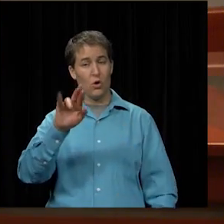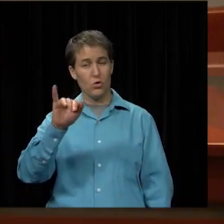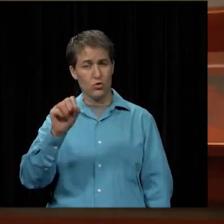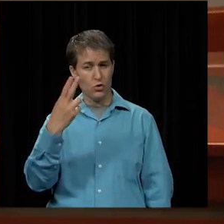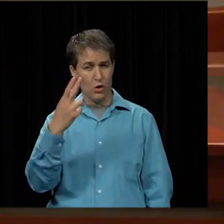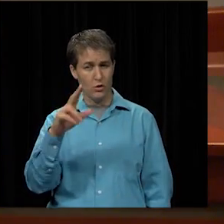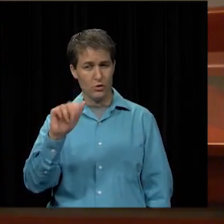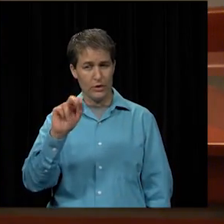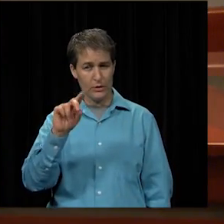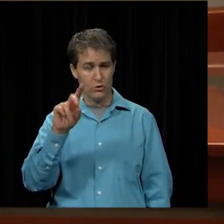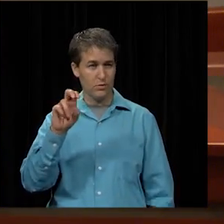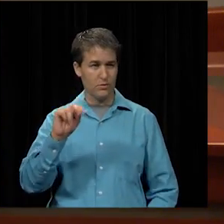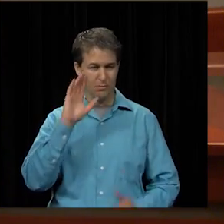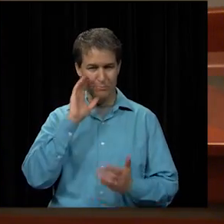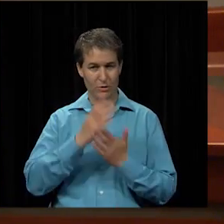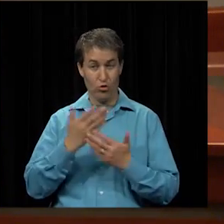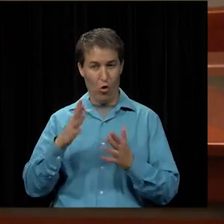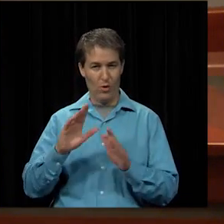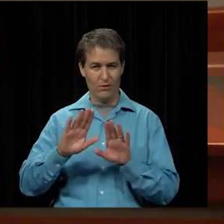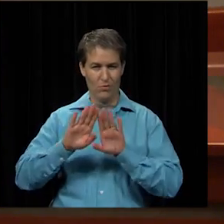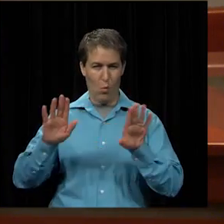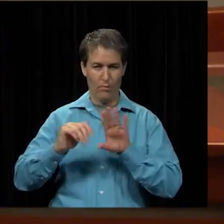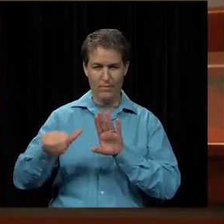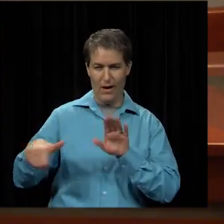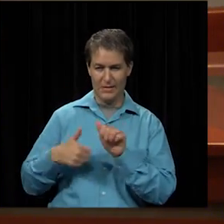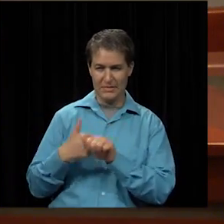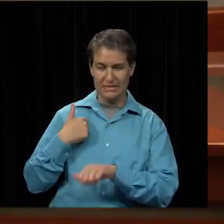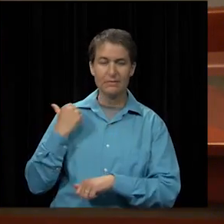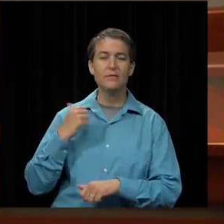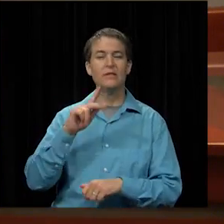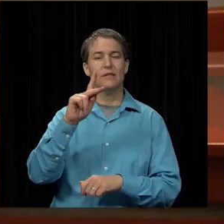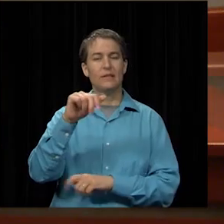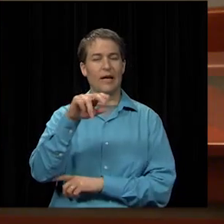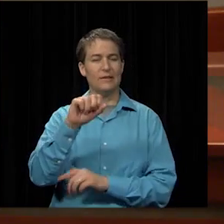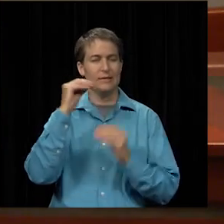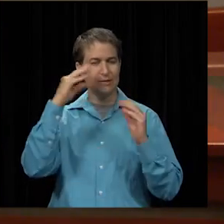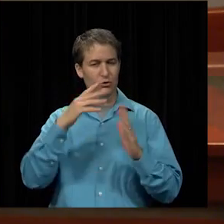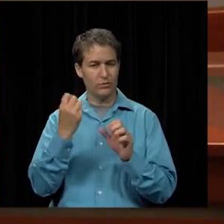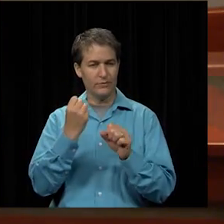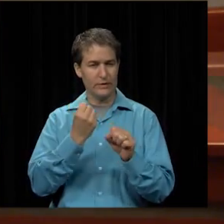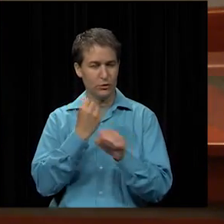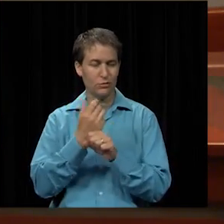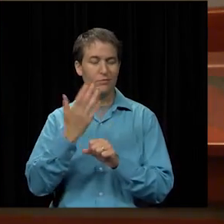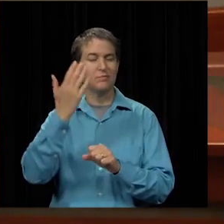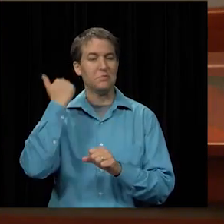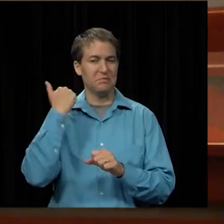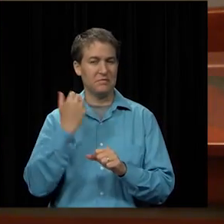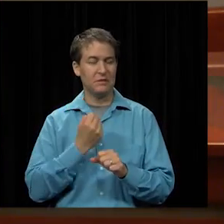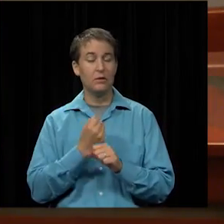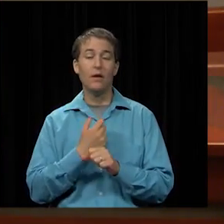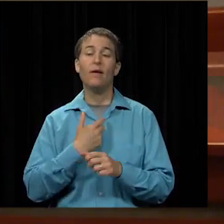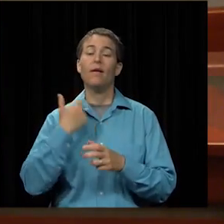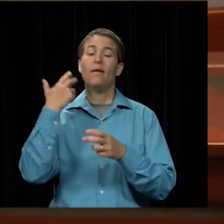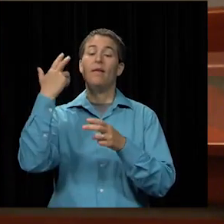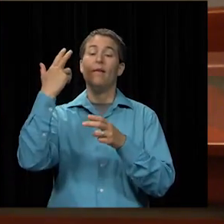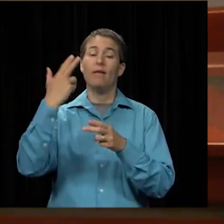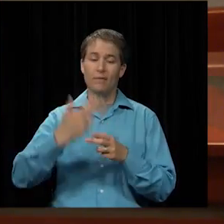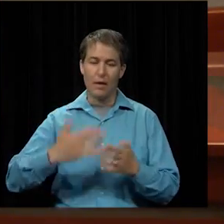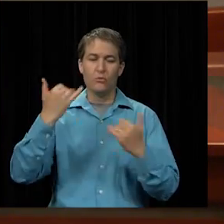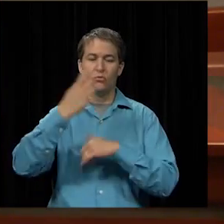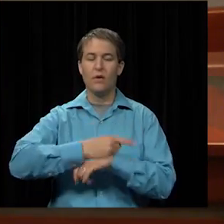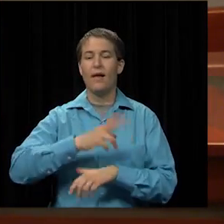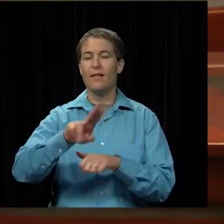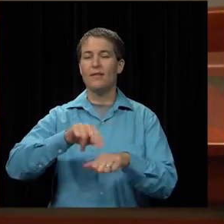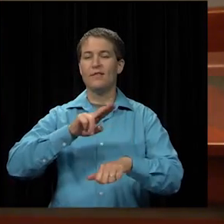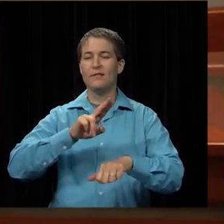Anderson, whose picture already appears on the wall behind me as being a Kansas Teacher of the Year in previous years, was named today as the